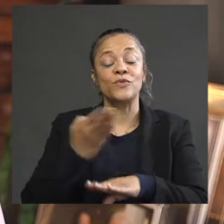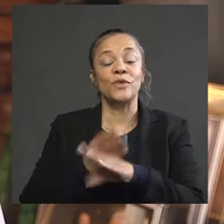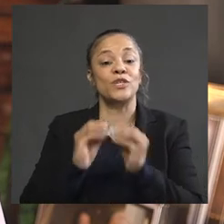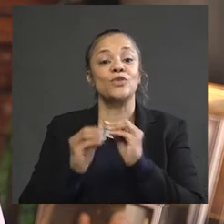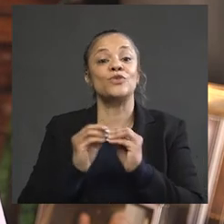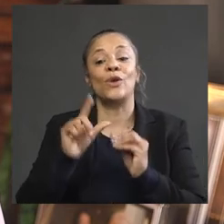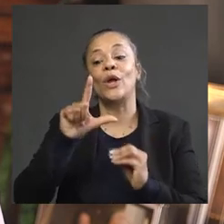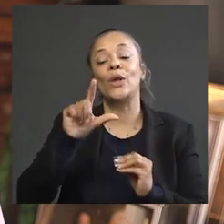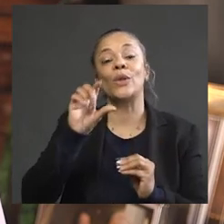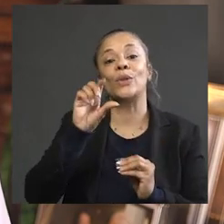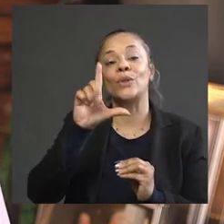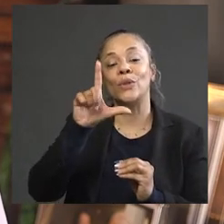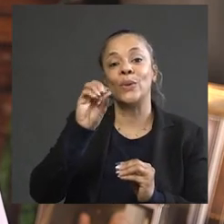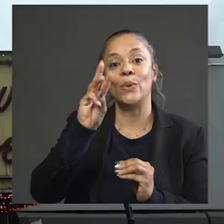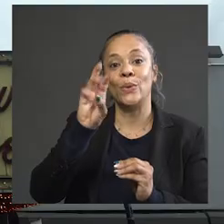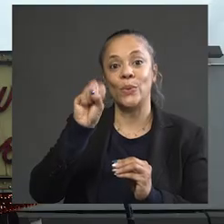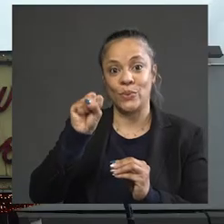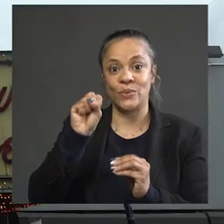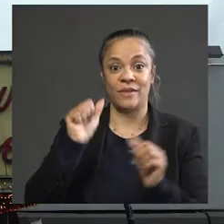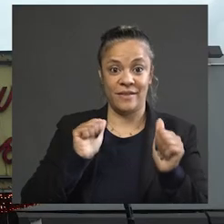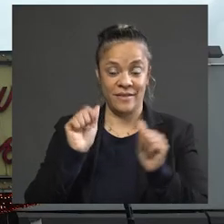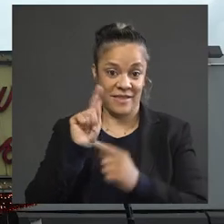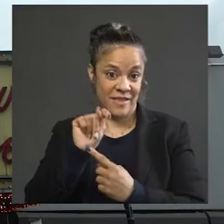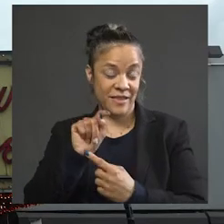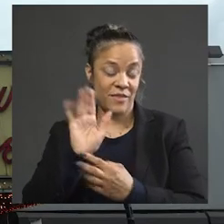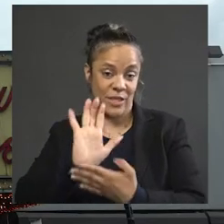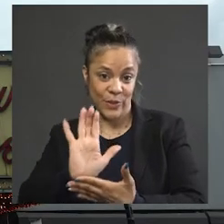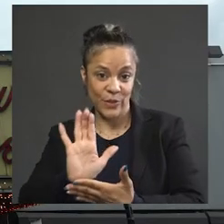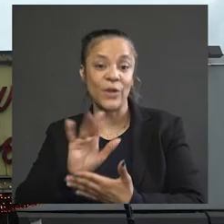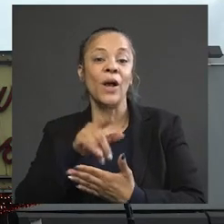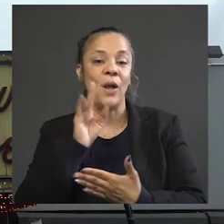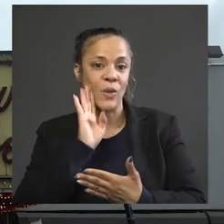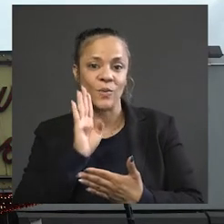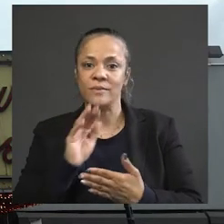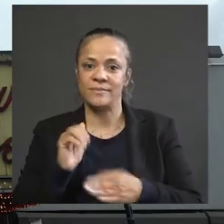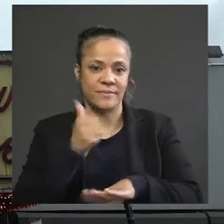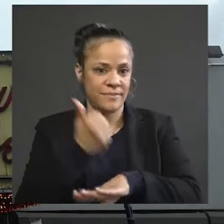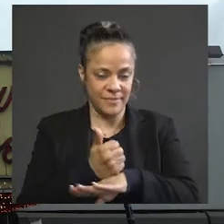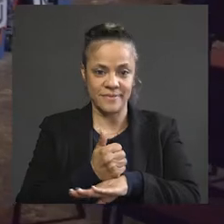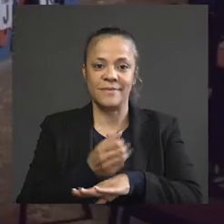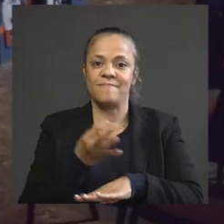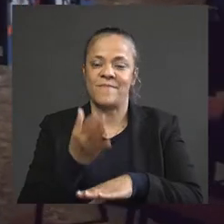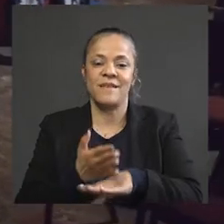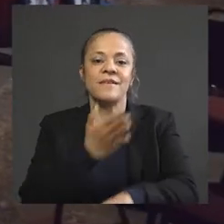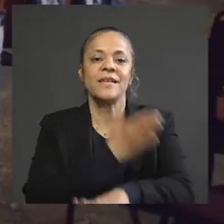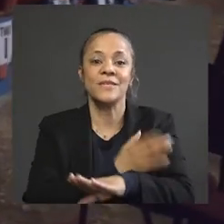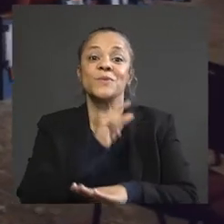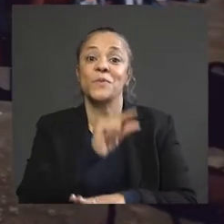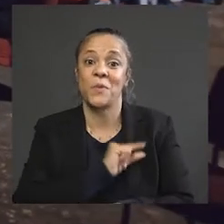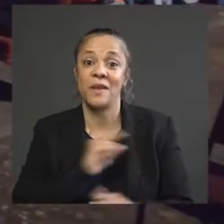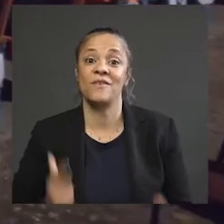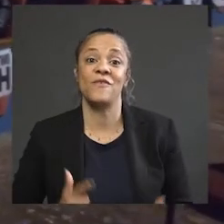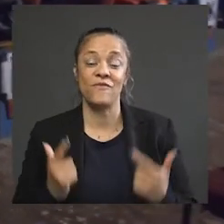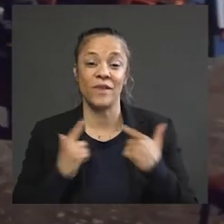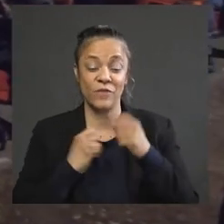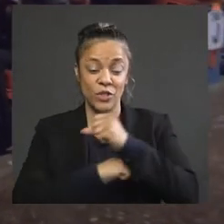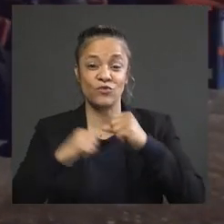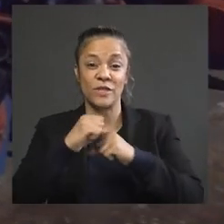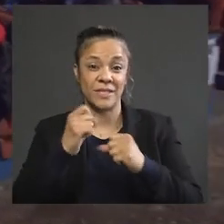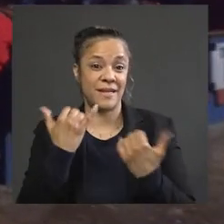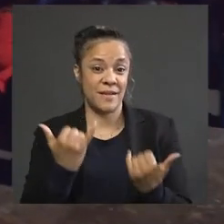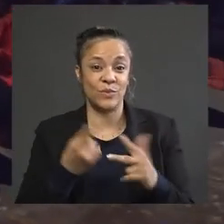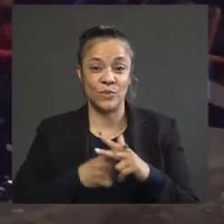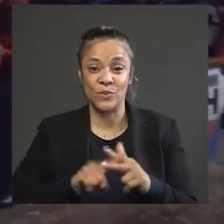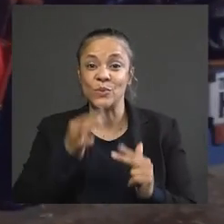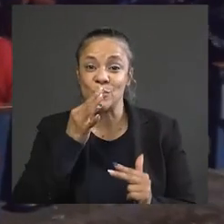Theater is also an integral part of our long-term vision to stimulate economic vitality in the city and enhance quality of life. Construction is underway to